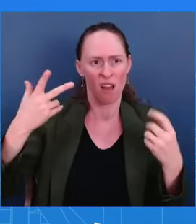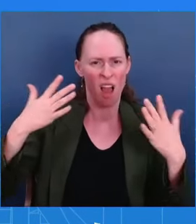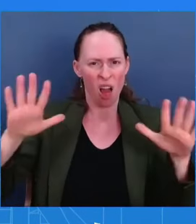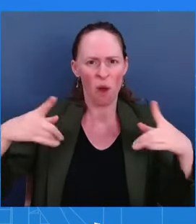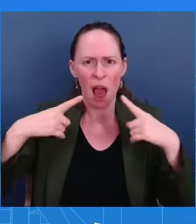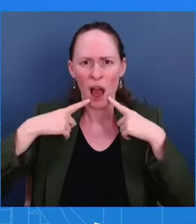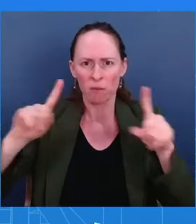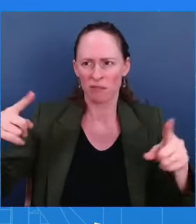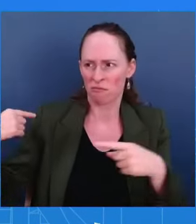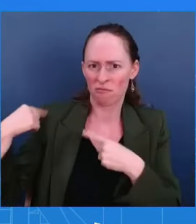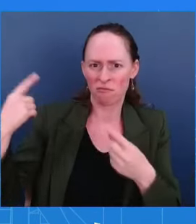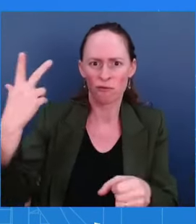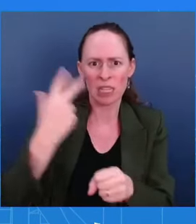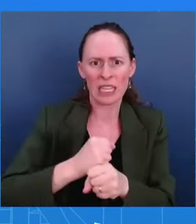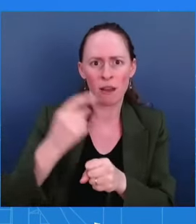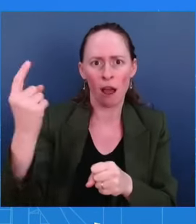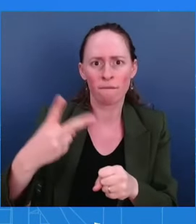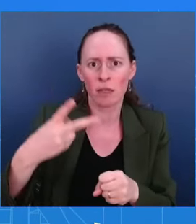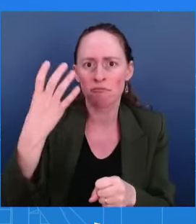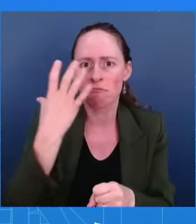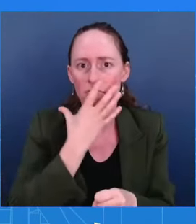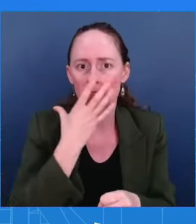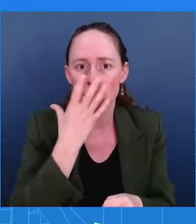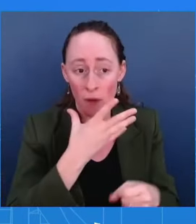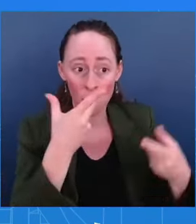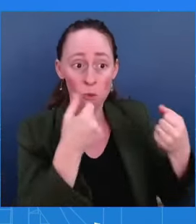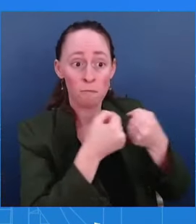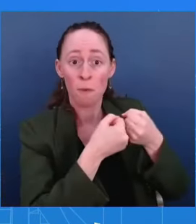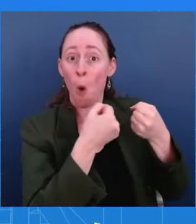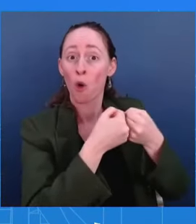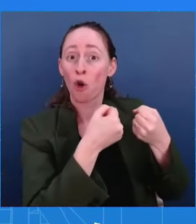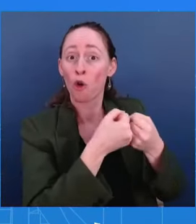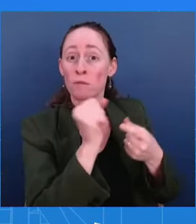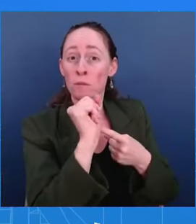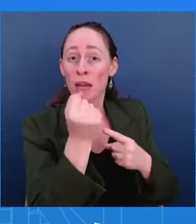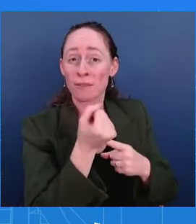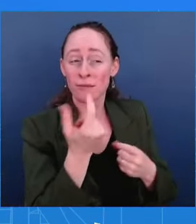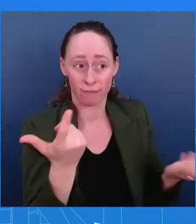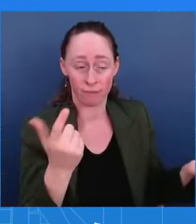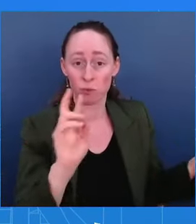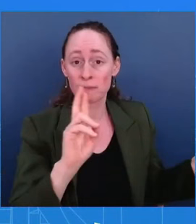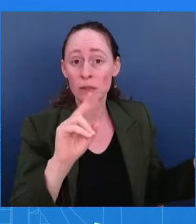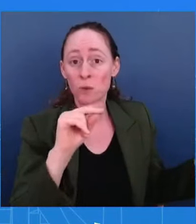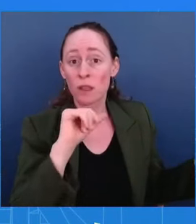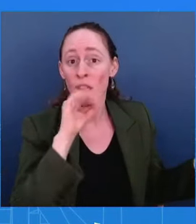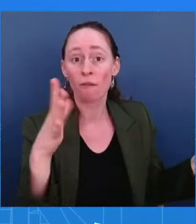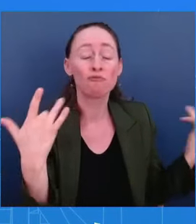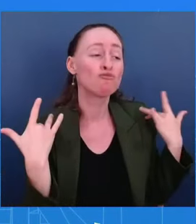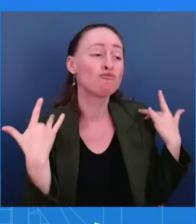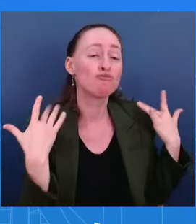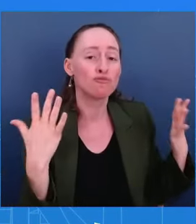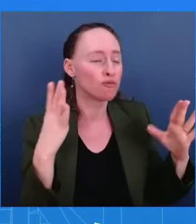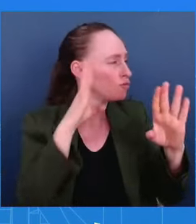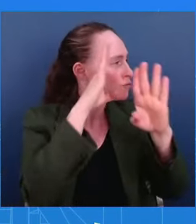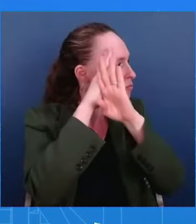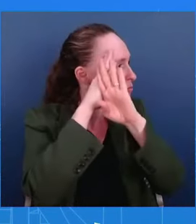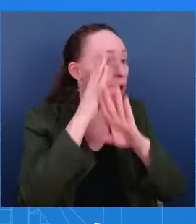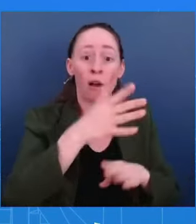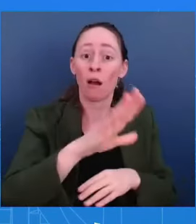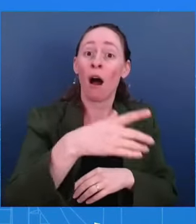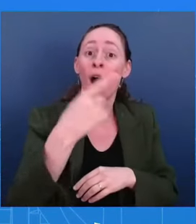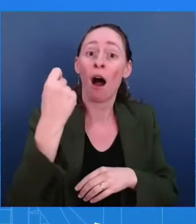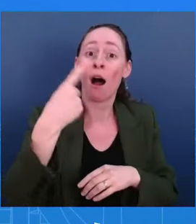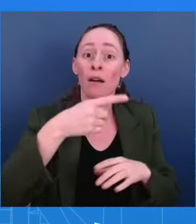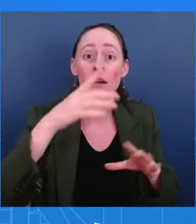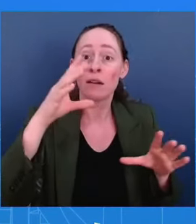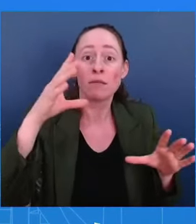Republicans, because they're too busy listening to the former President, sadly, and telling them not to actually do the things that majority of